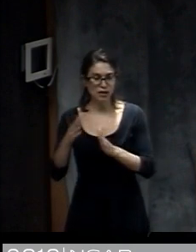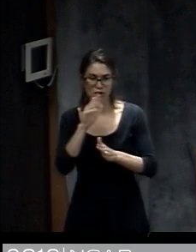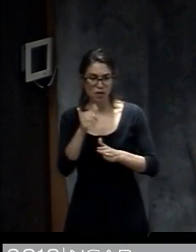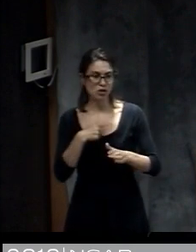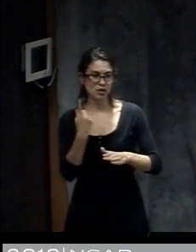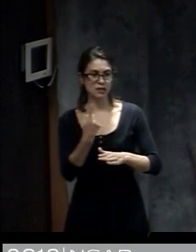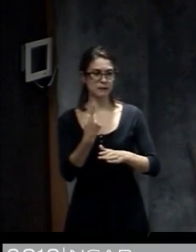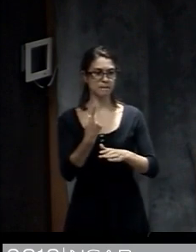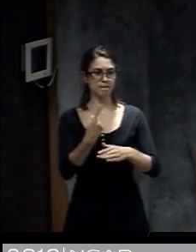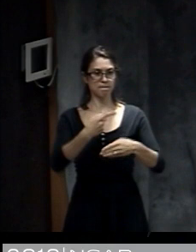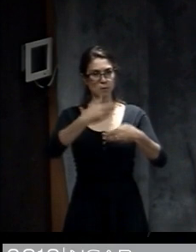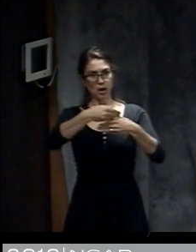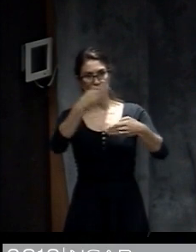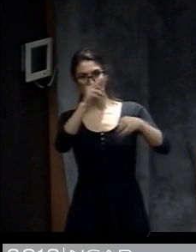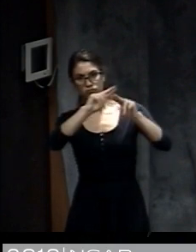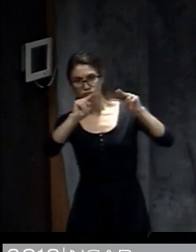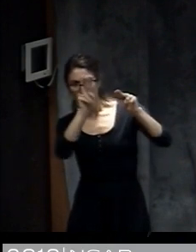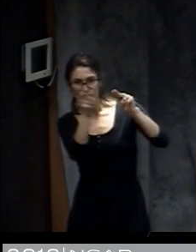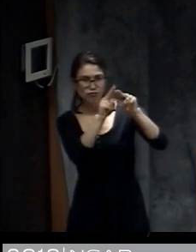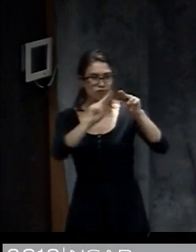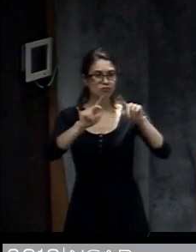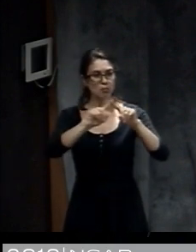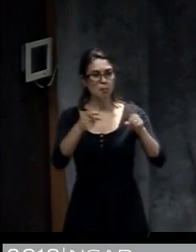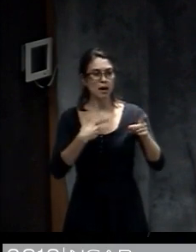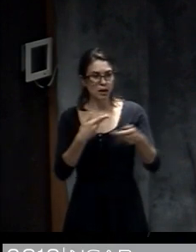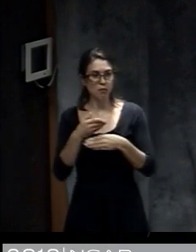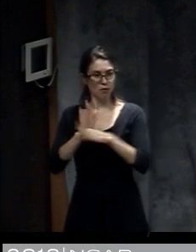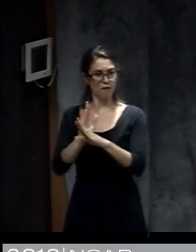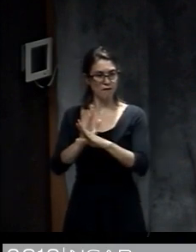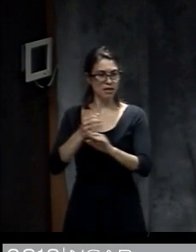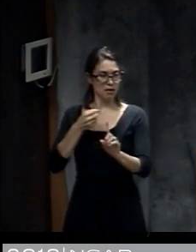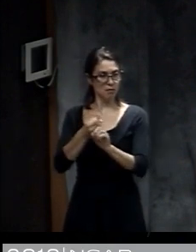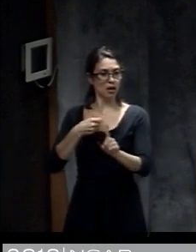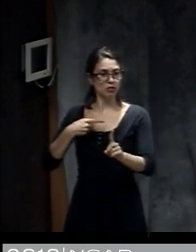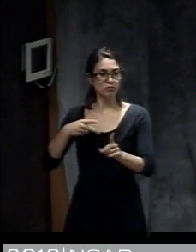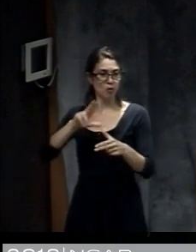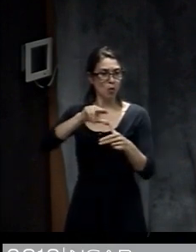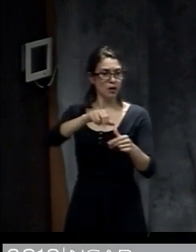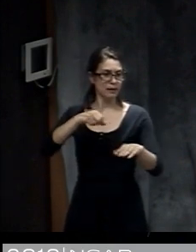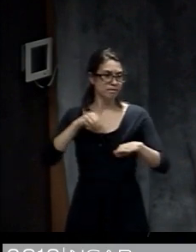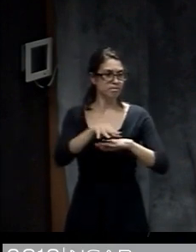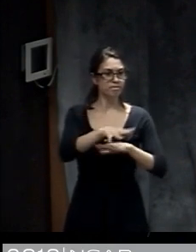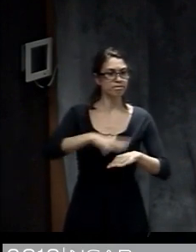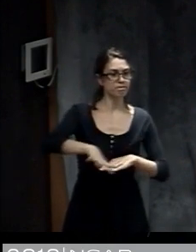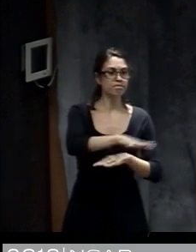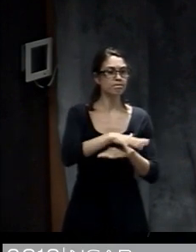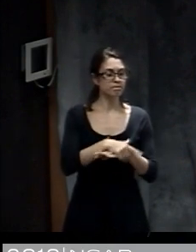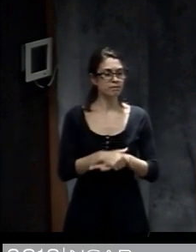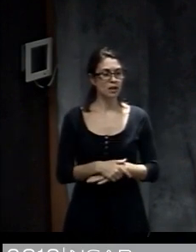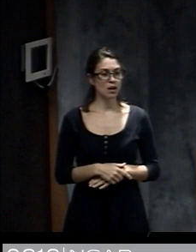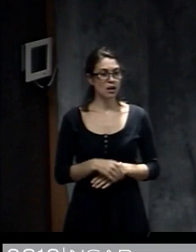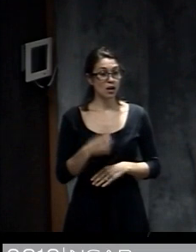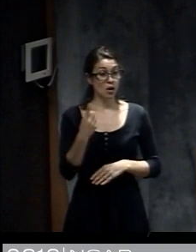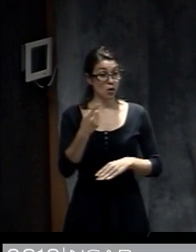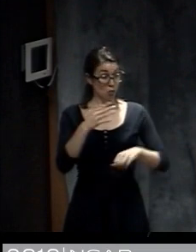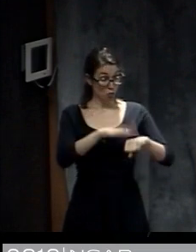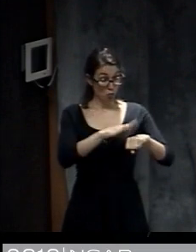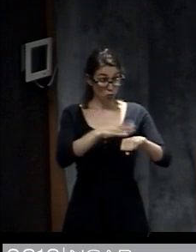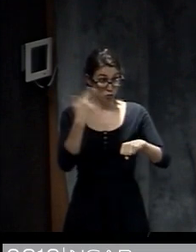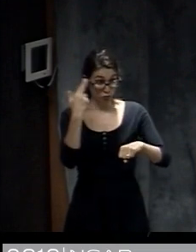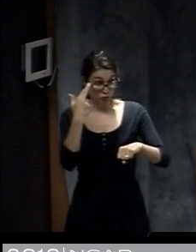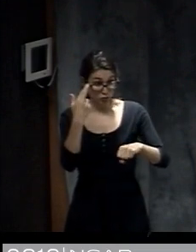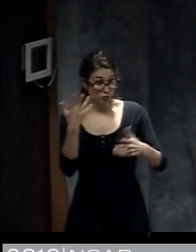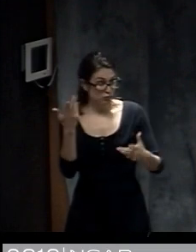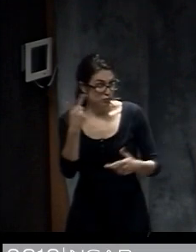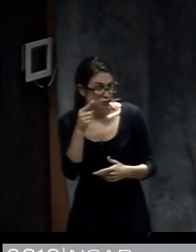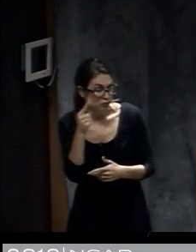can help reduce these hazard impacts. So the purpose of the hurricane forecasts and warnings from the societal perspective is that they provide information that can help